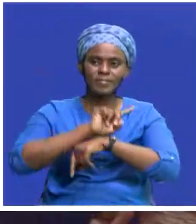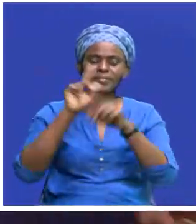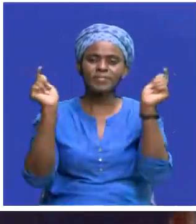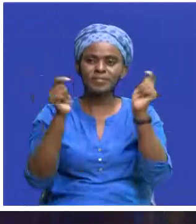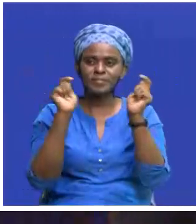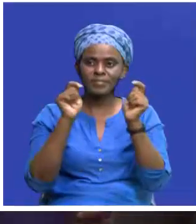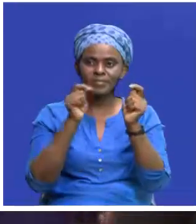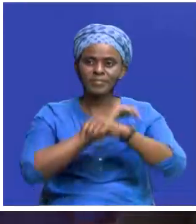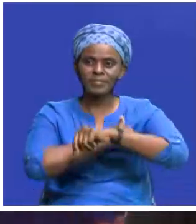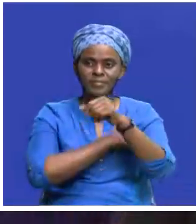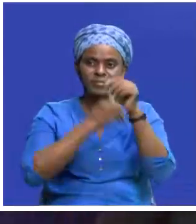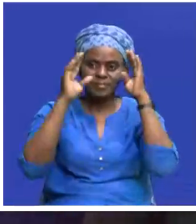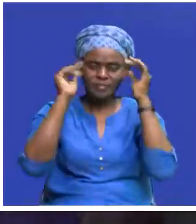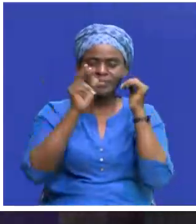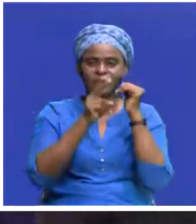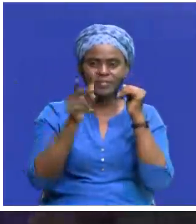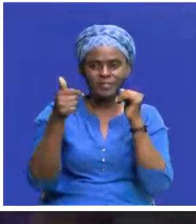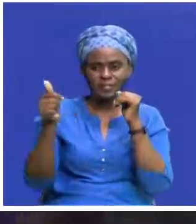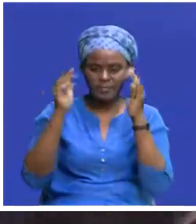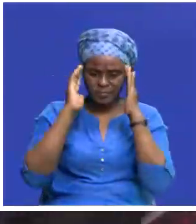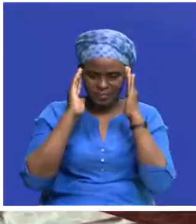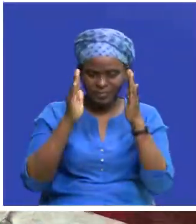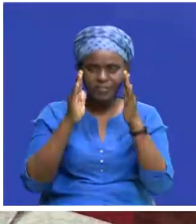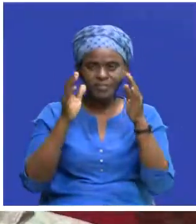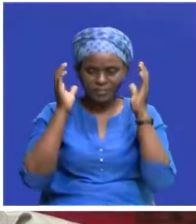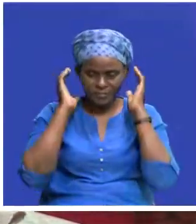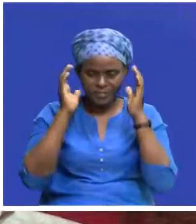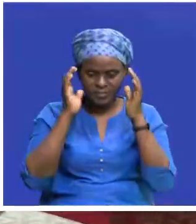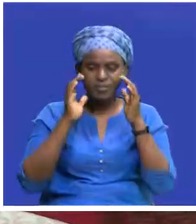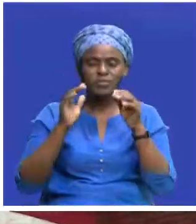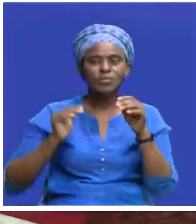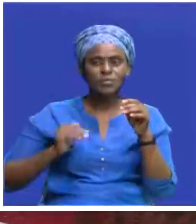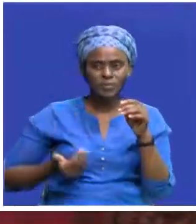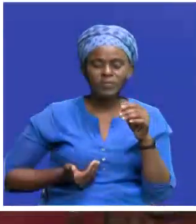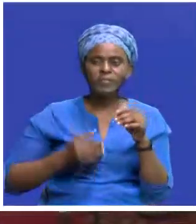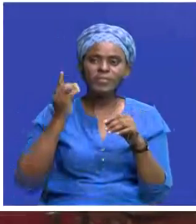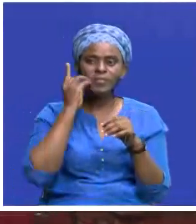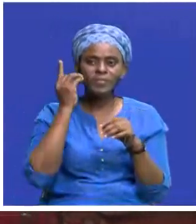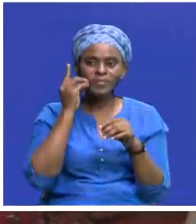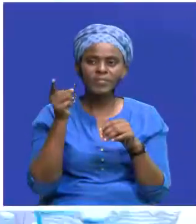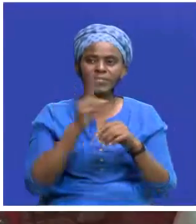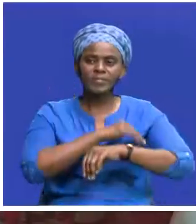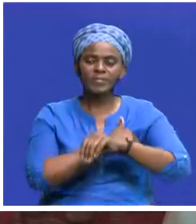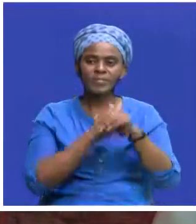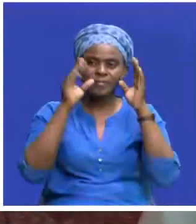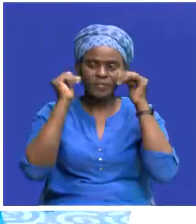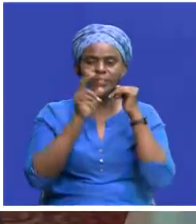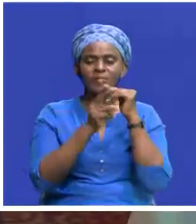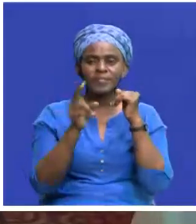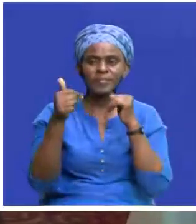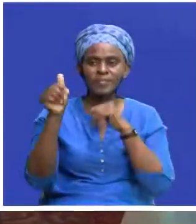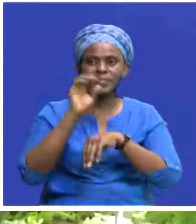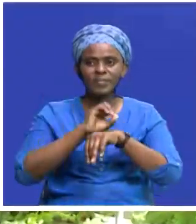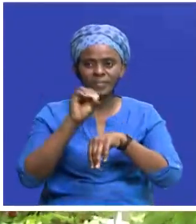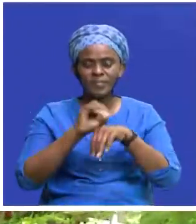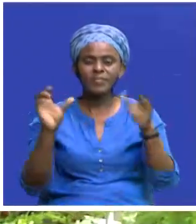First Lady Mutinta Hichilema was guest of owner at the APSA Bank Women's Gala Dinner. Mrs Hichilema took the opportunity to encourage